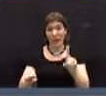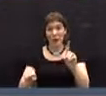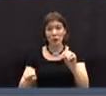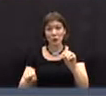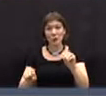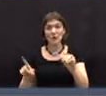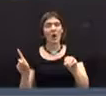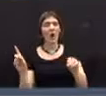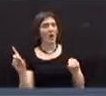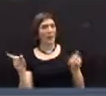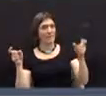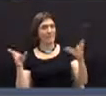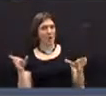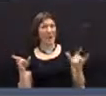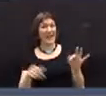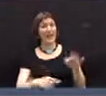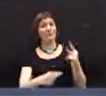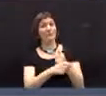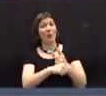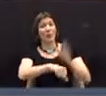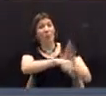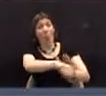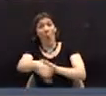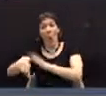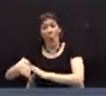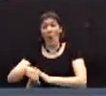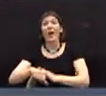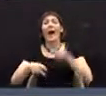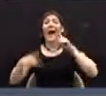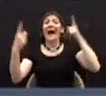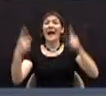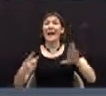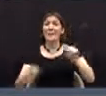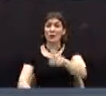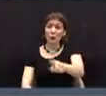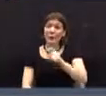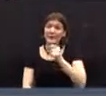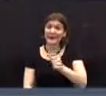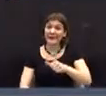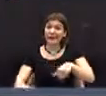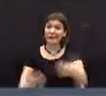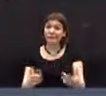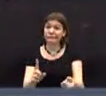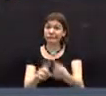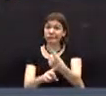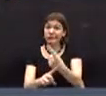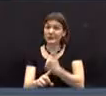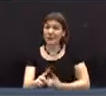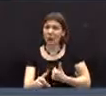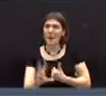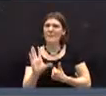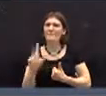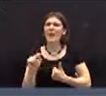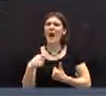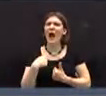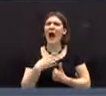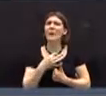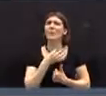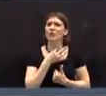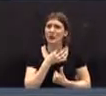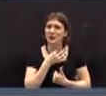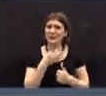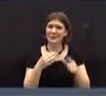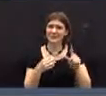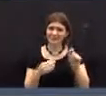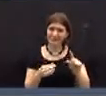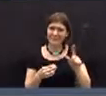If it were properly warned, I would agree. However, it was not. And it's not germane. However, I want to hear whether or not it's even